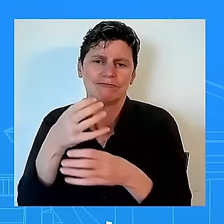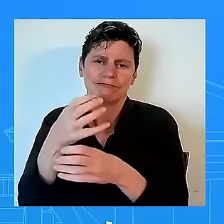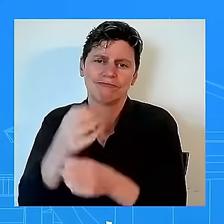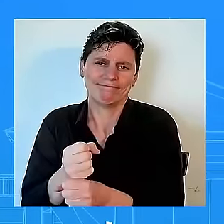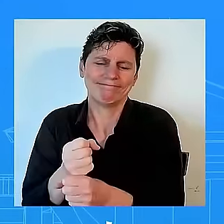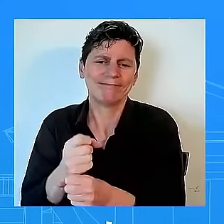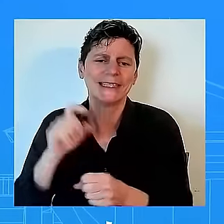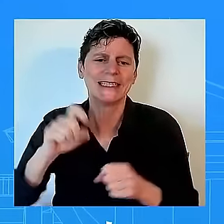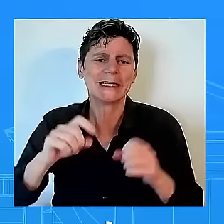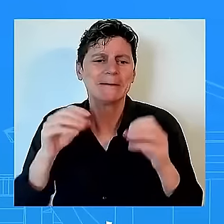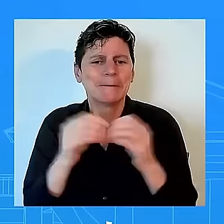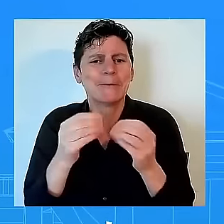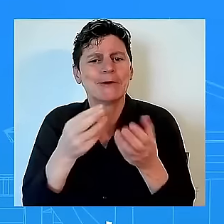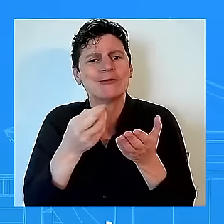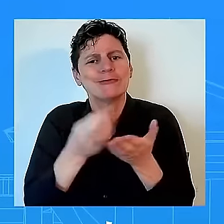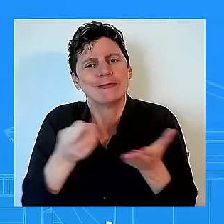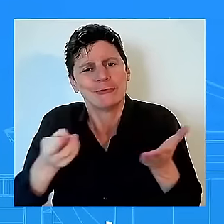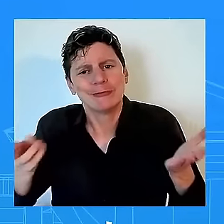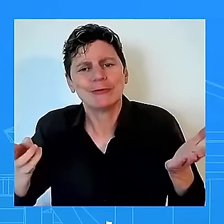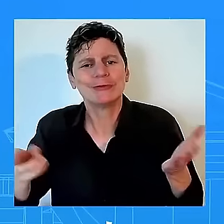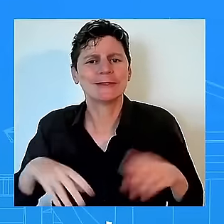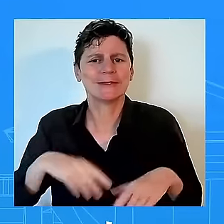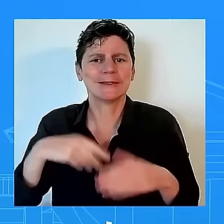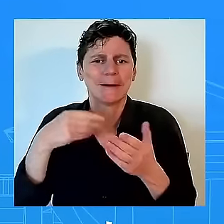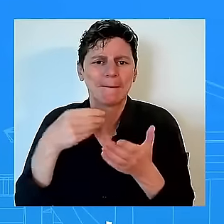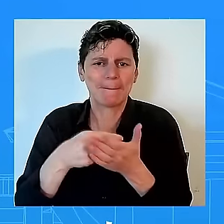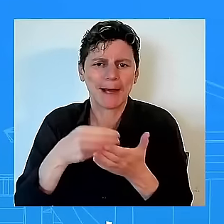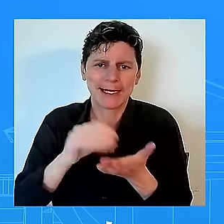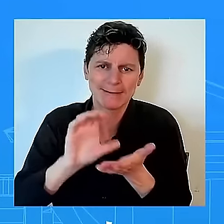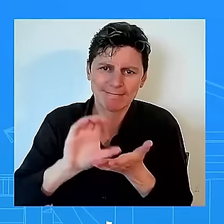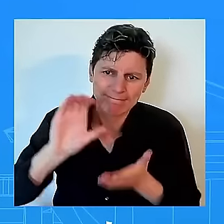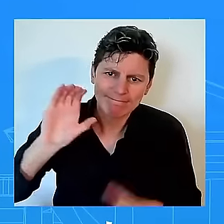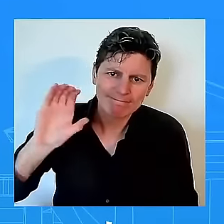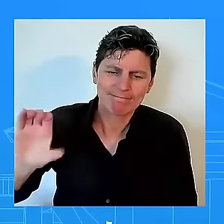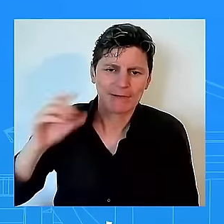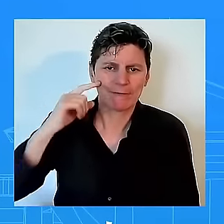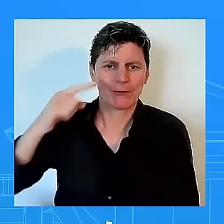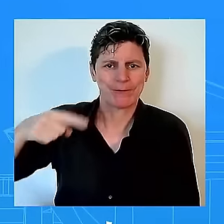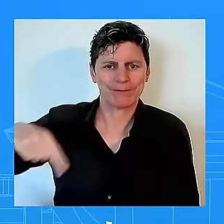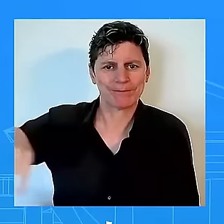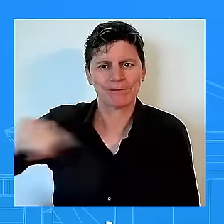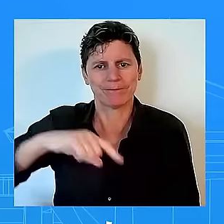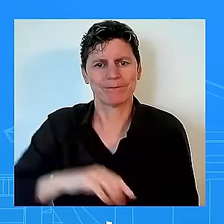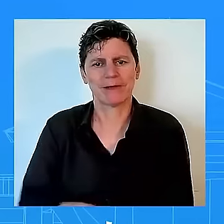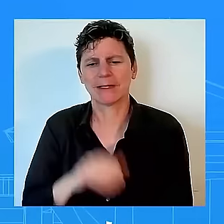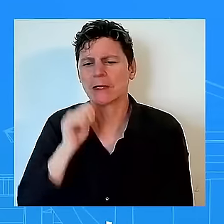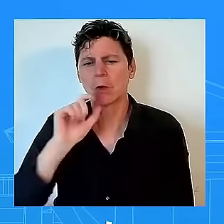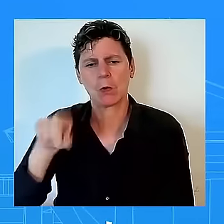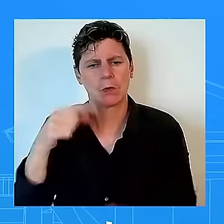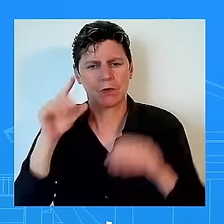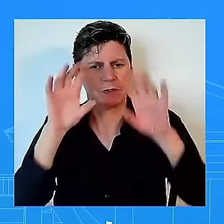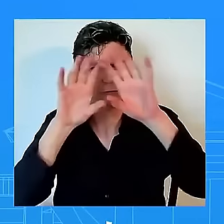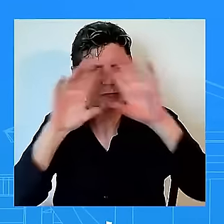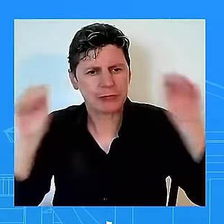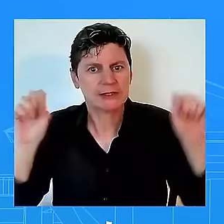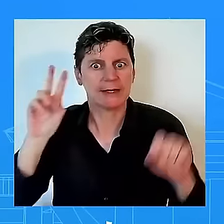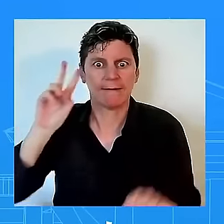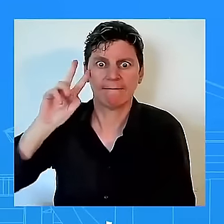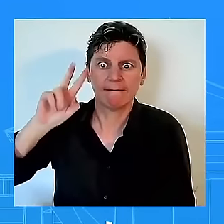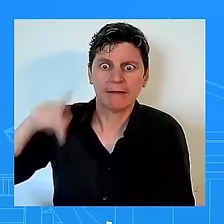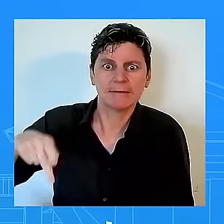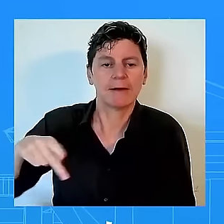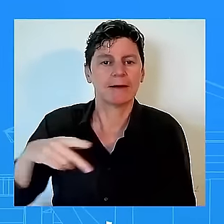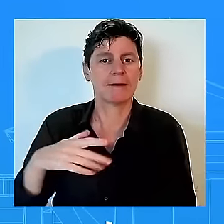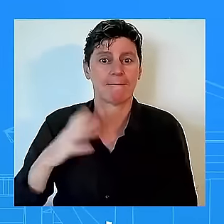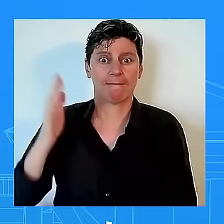doing it's not just the president it's not just the vice president it's also former presidents and much more uh and so that is why we continue to